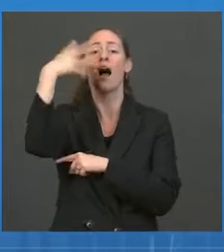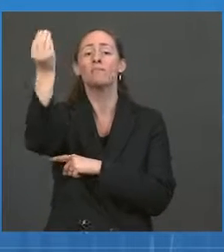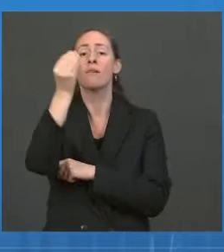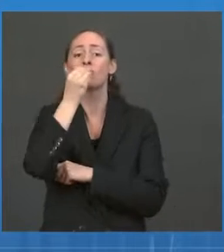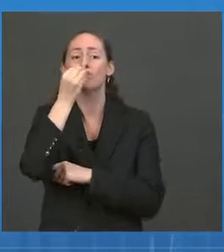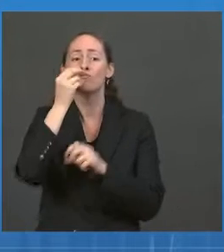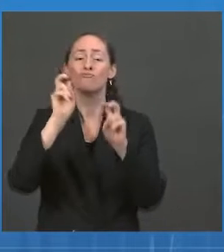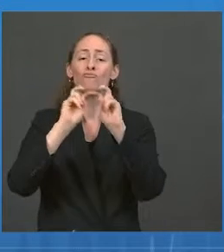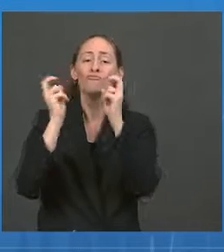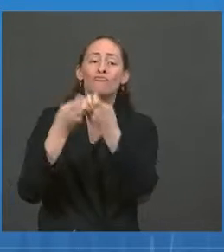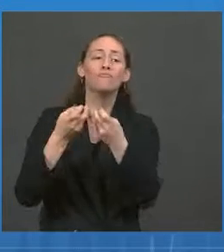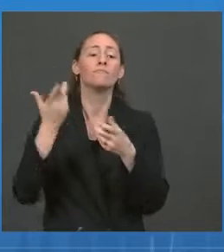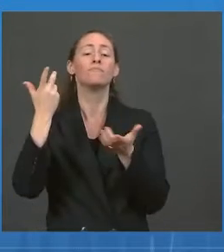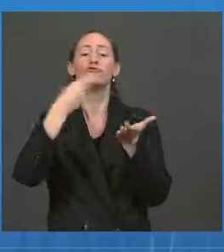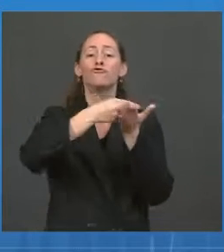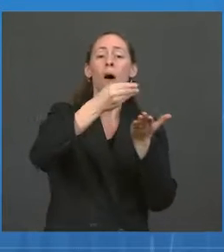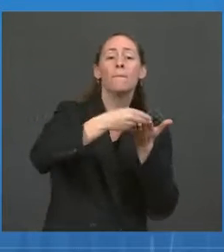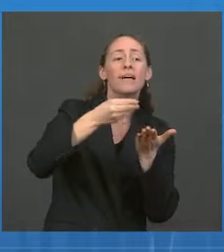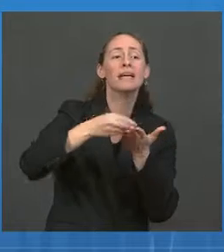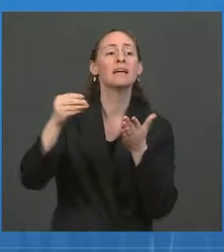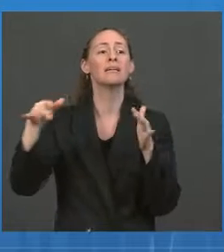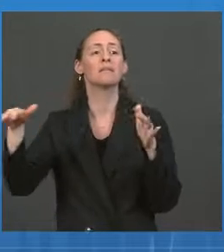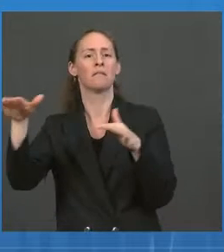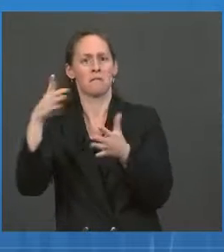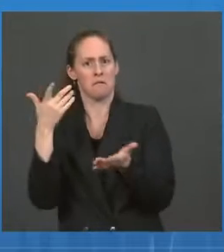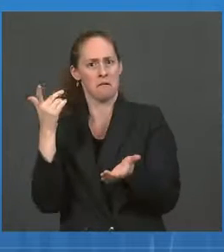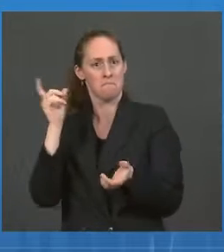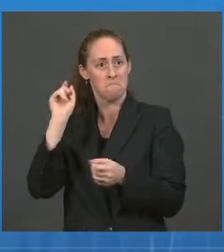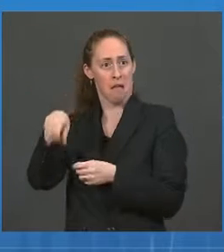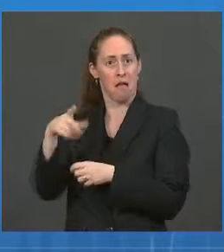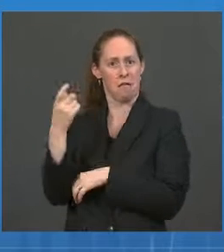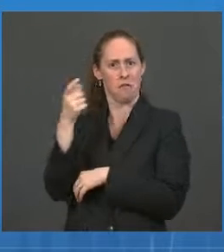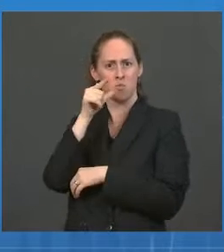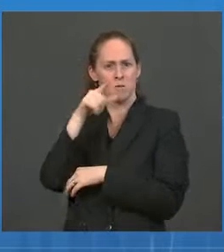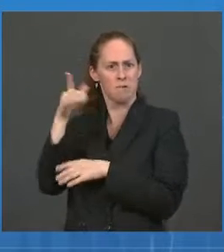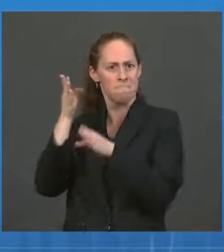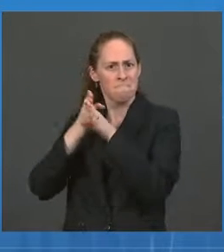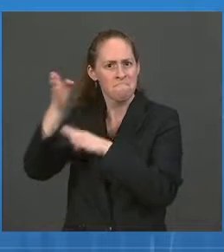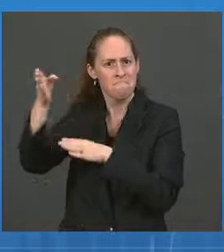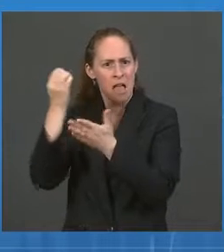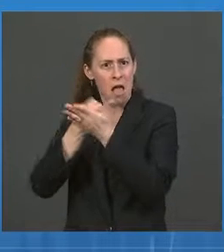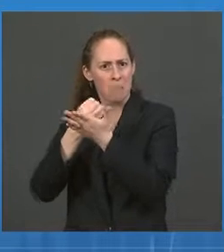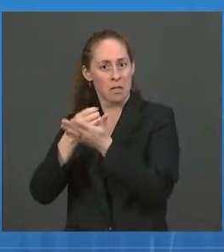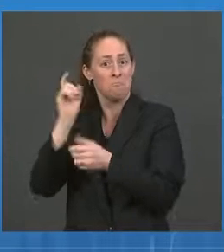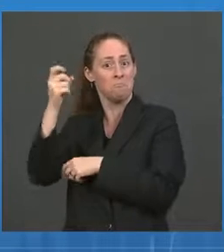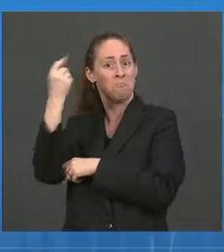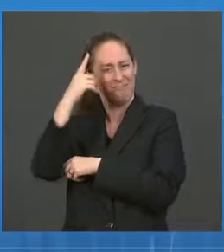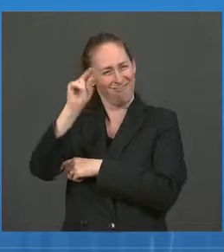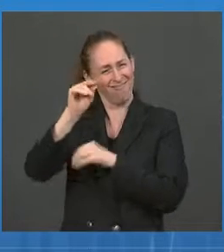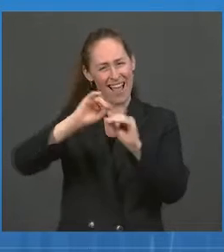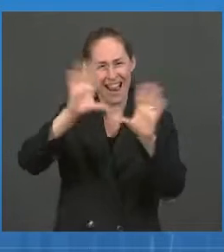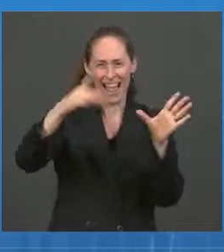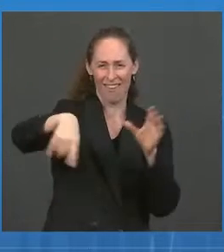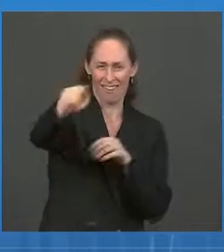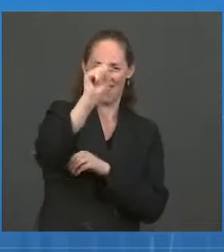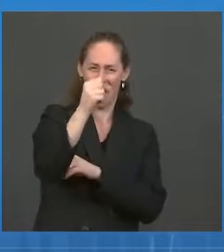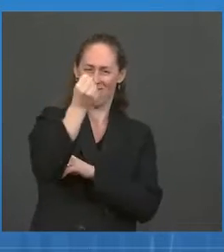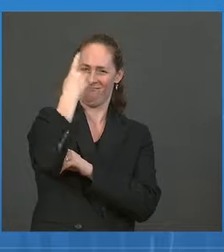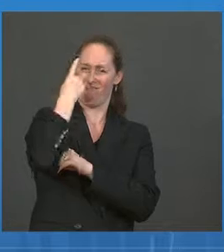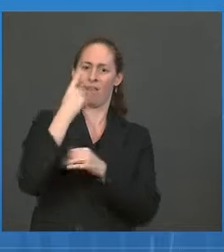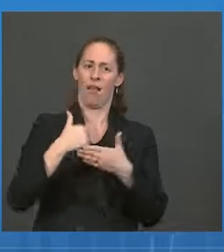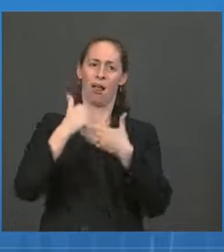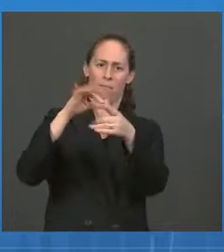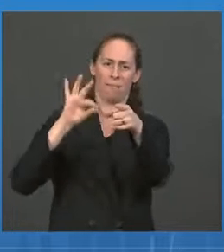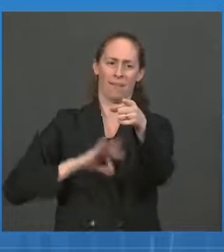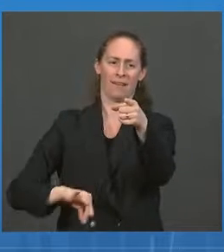an economist to understand why vaccination requirements will boost more than vaccination rates. They will also boost job growth,